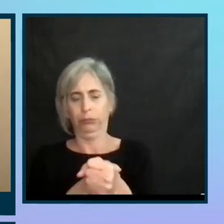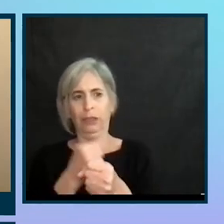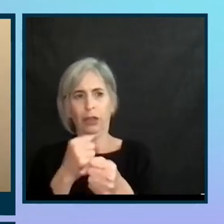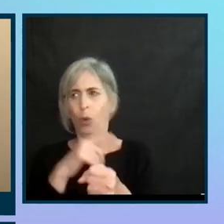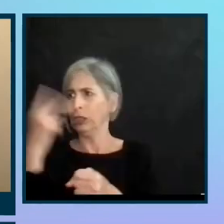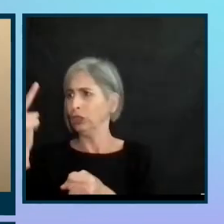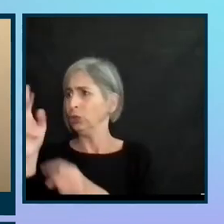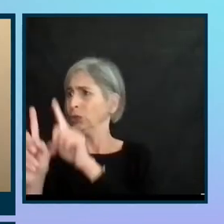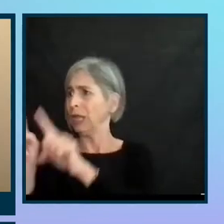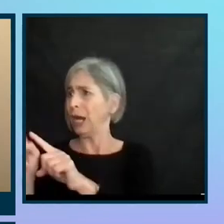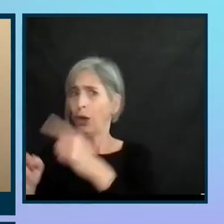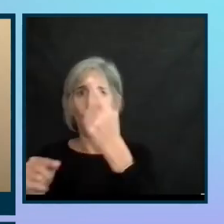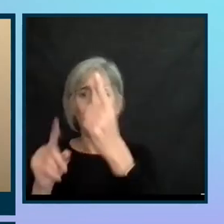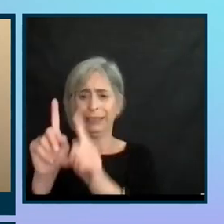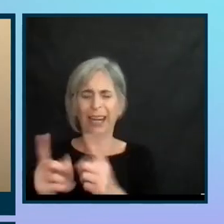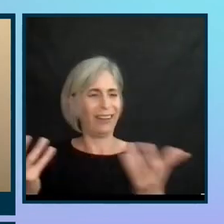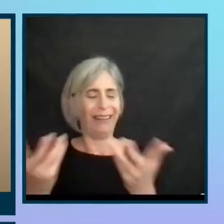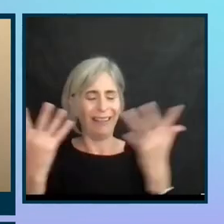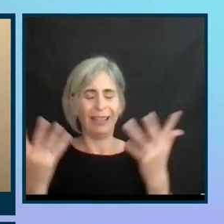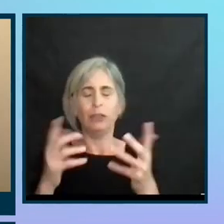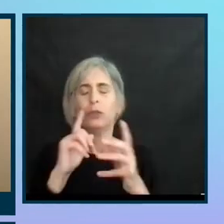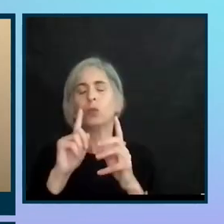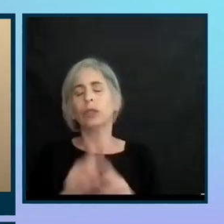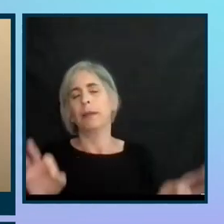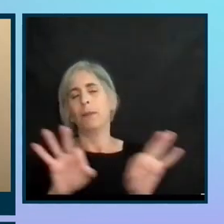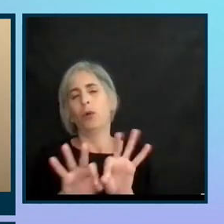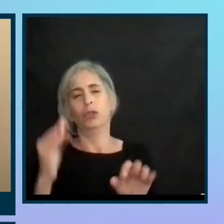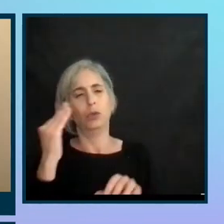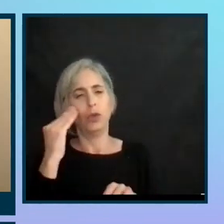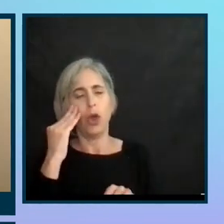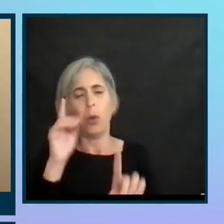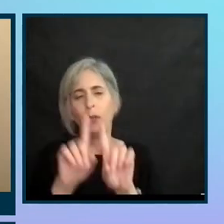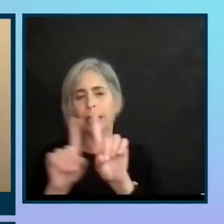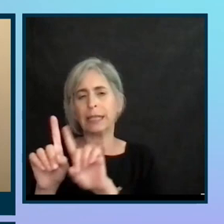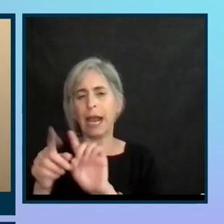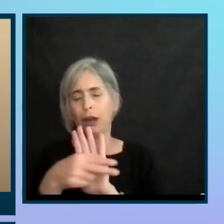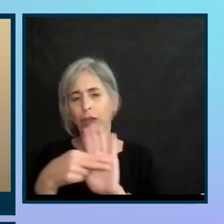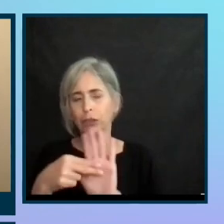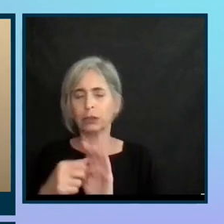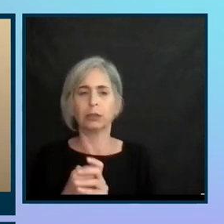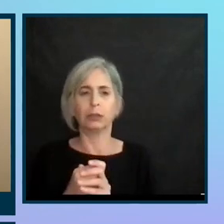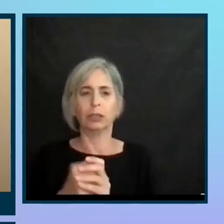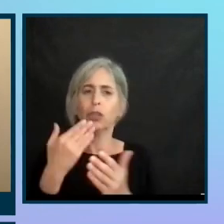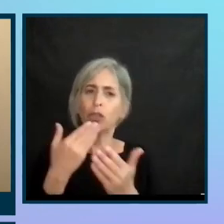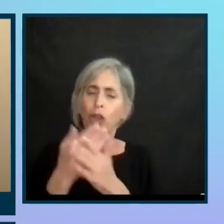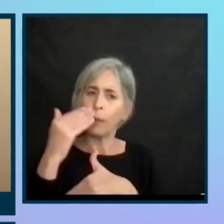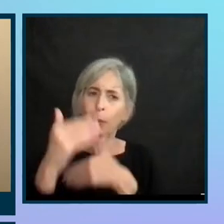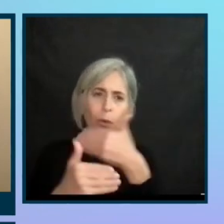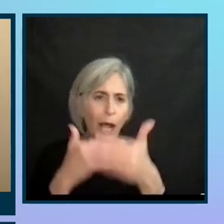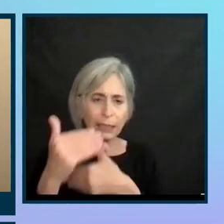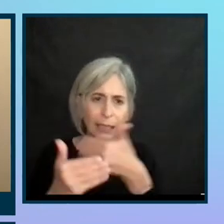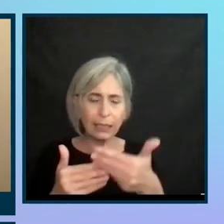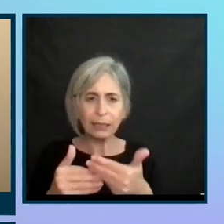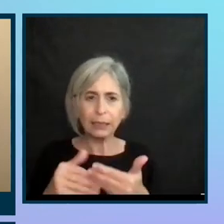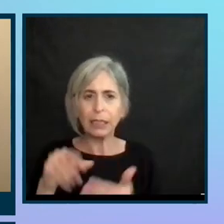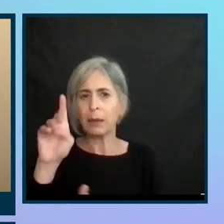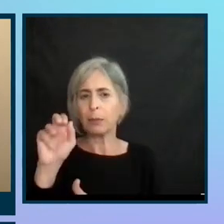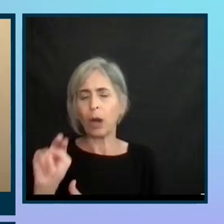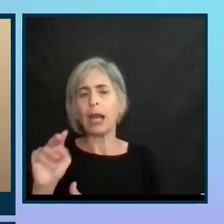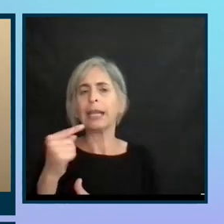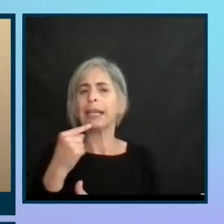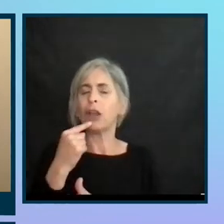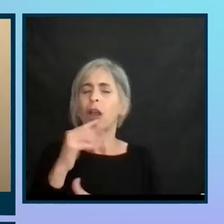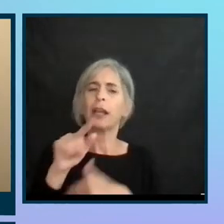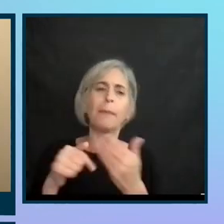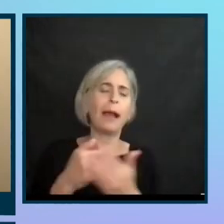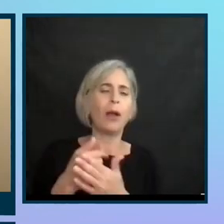two star and a one star. So it was a great process to go through. And Brian could talk about the waiver wire one if he